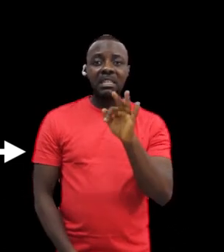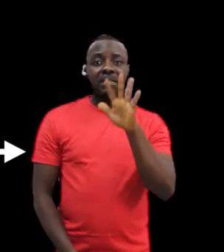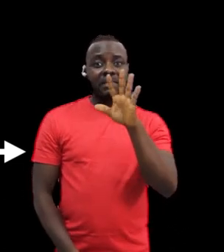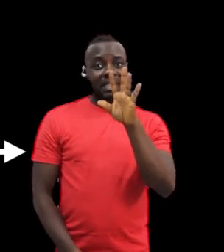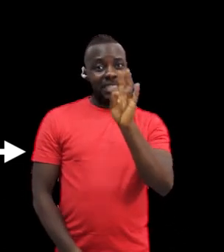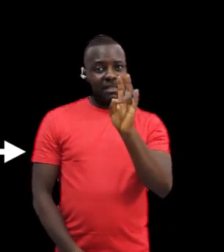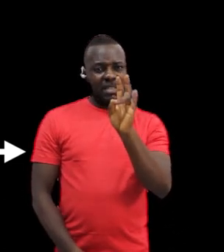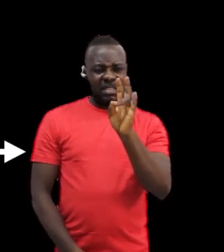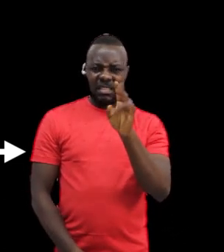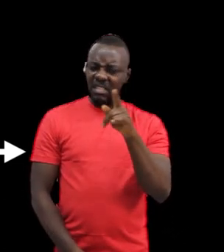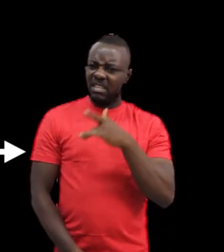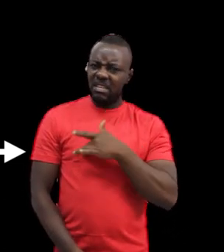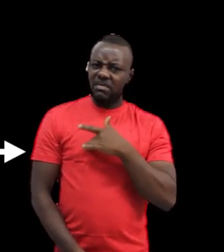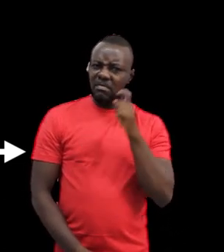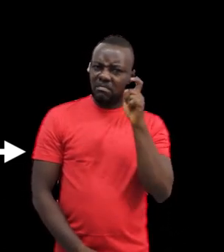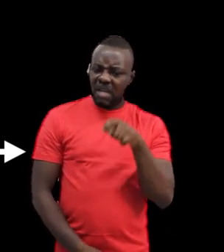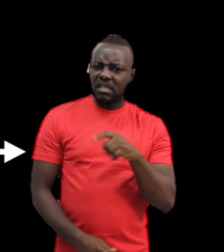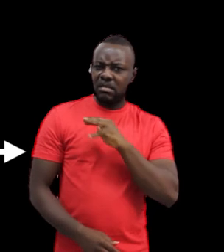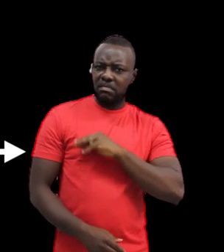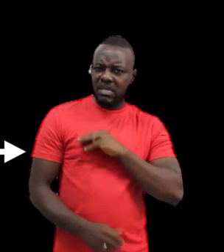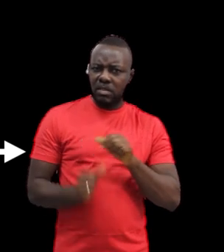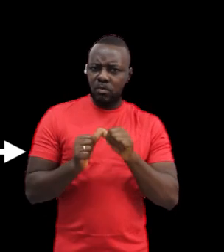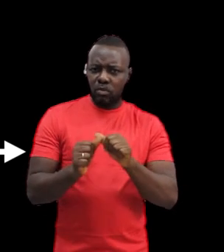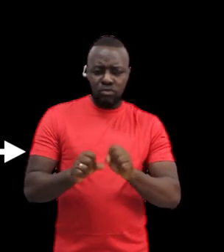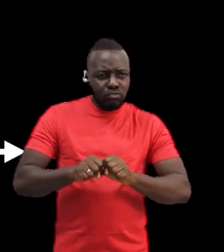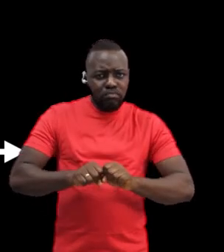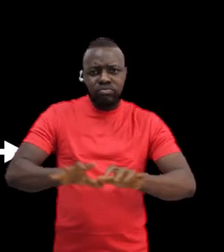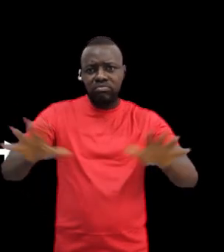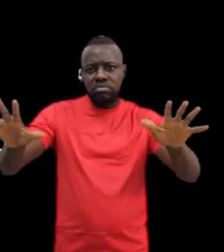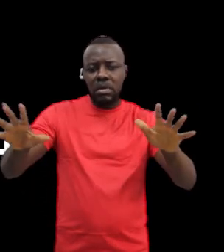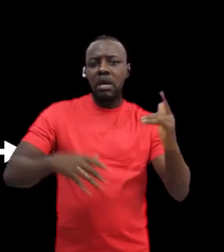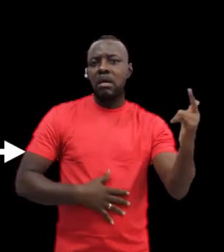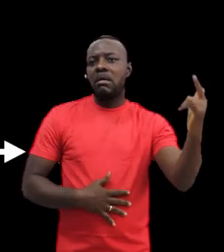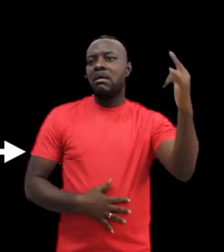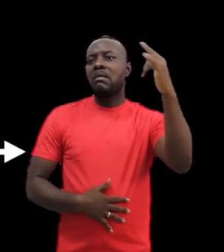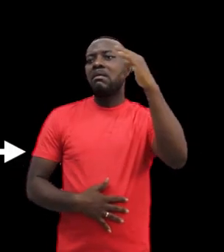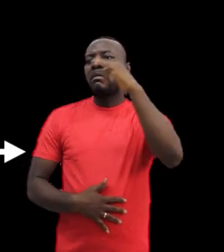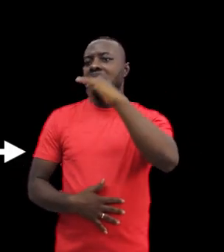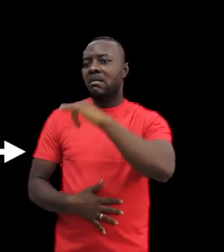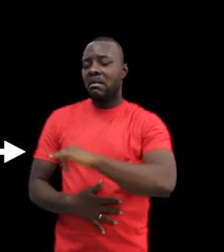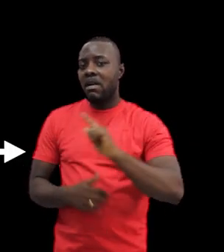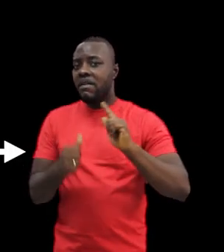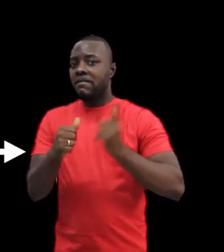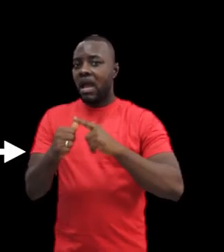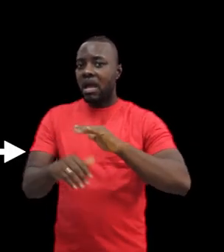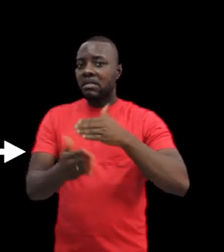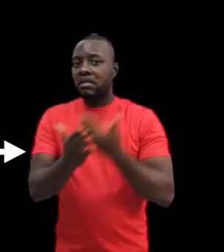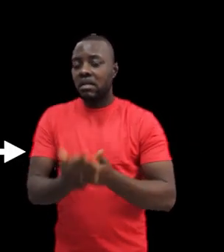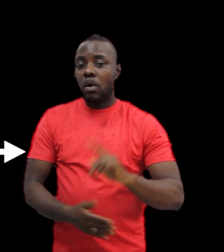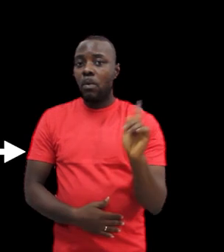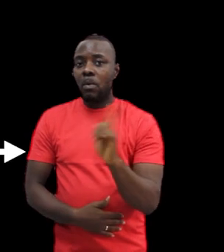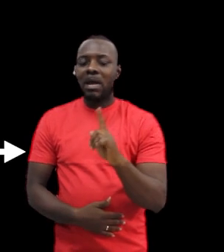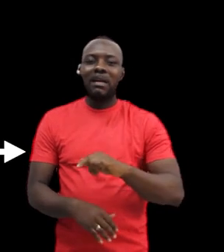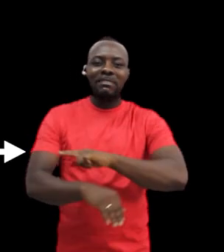In 1957, he mobilized resources through CMDA to bring Christianity to the Deaf in Africa. His first port of